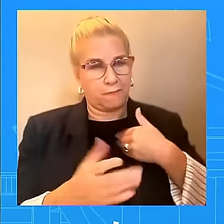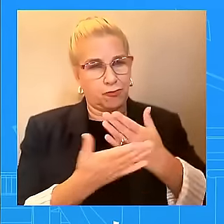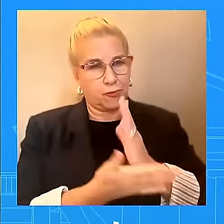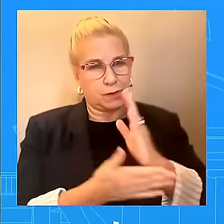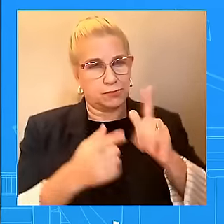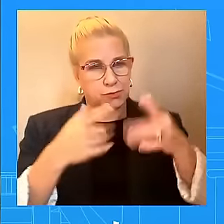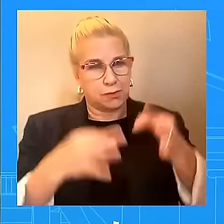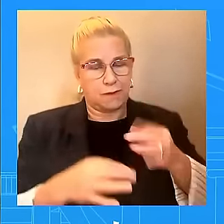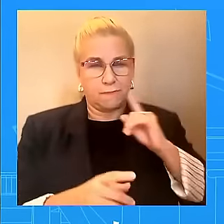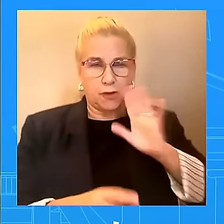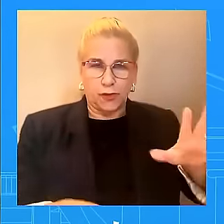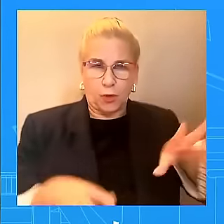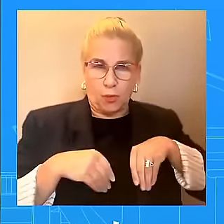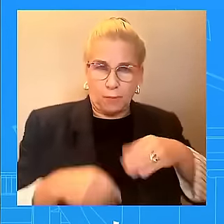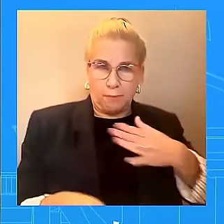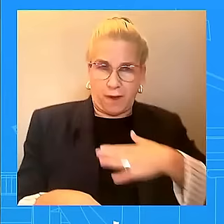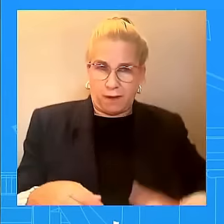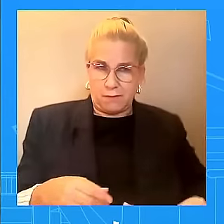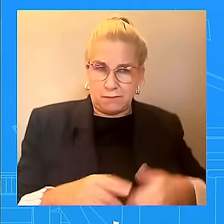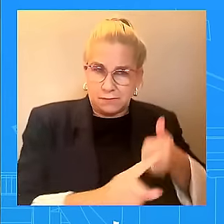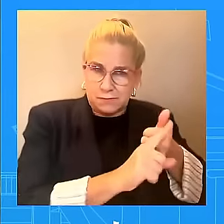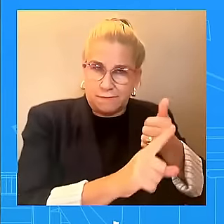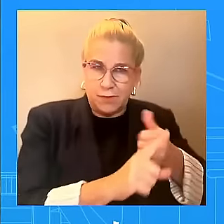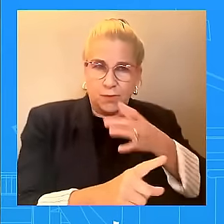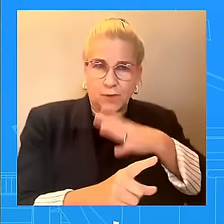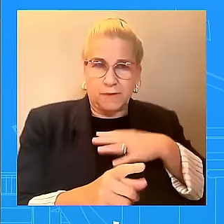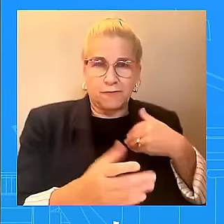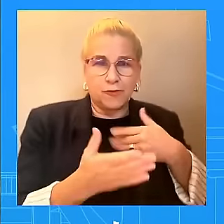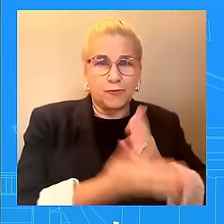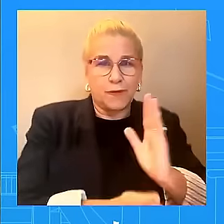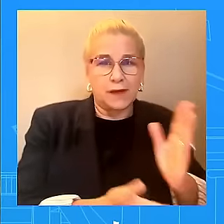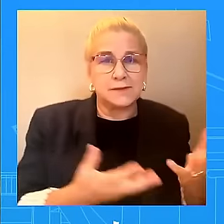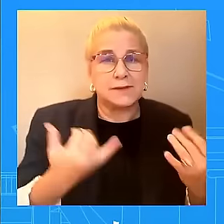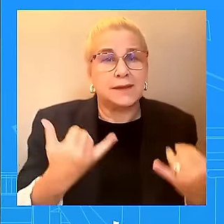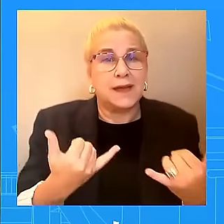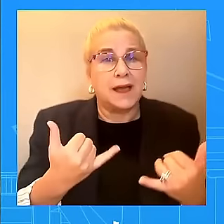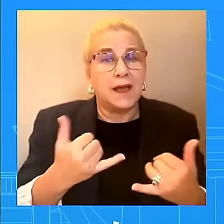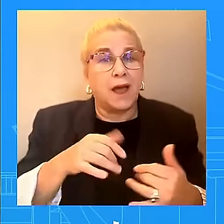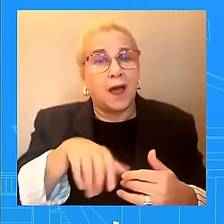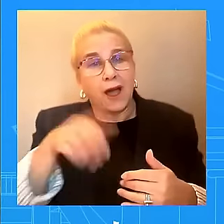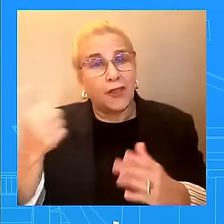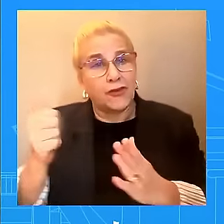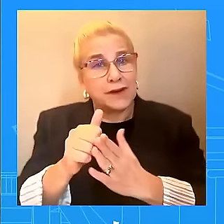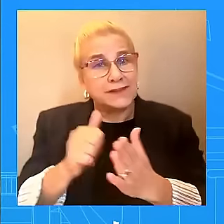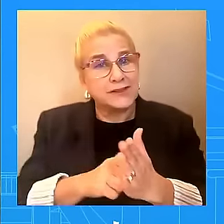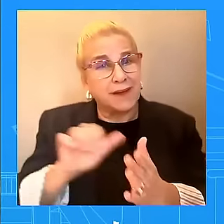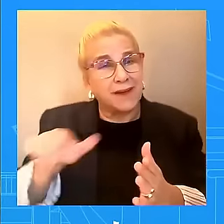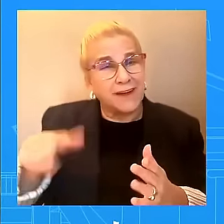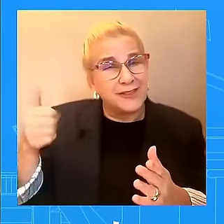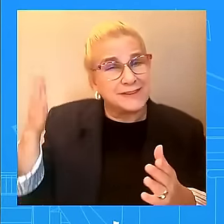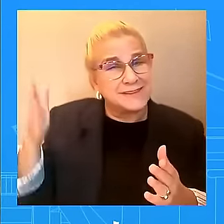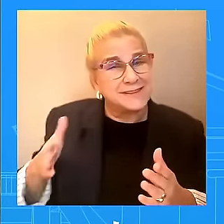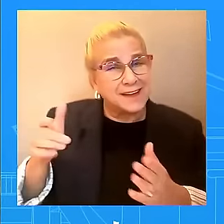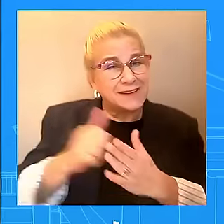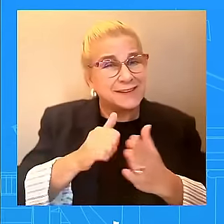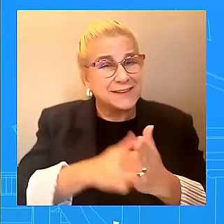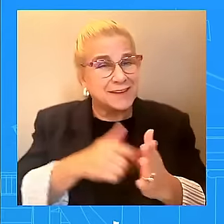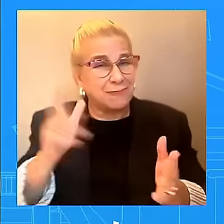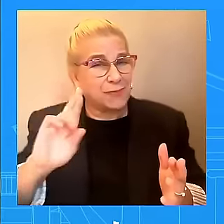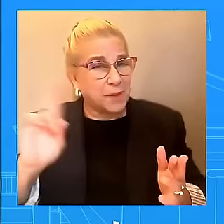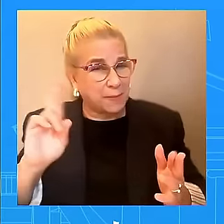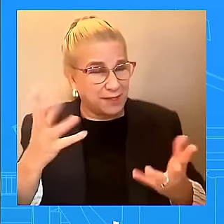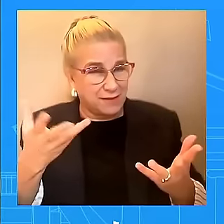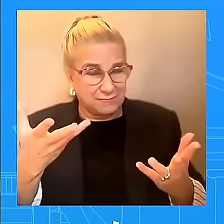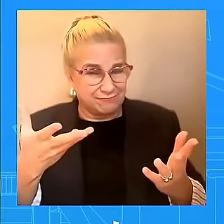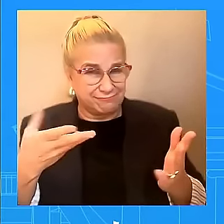from the other side, from Republicans. Look, we're going to don't have anything to preview